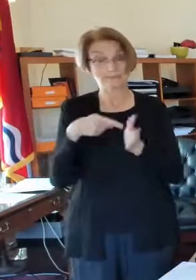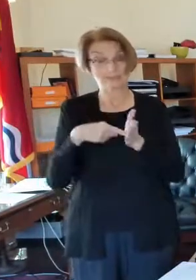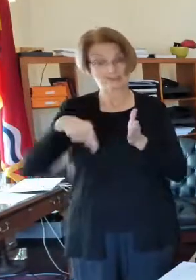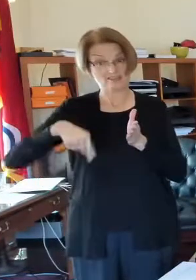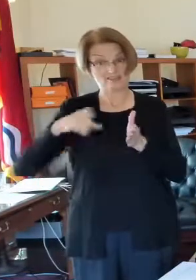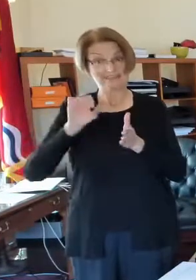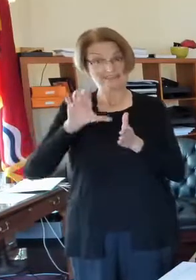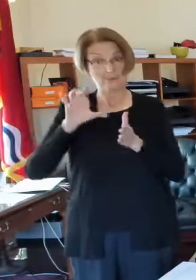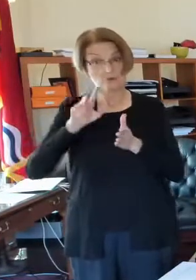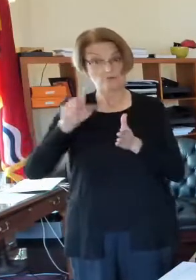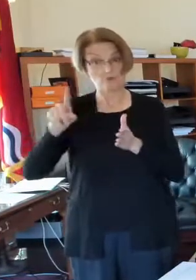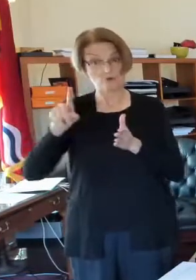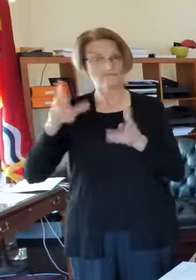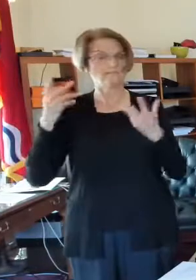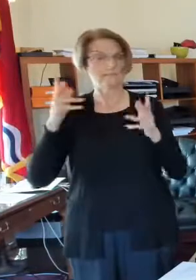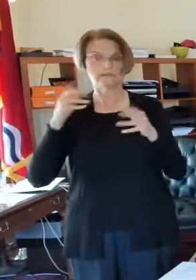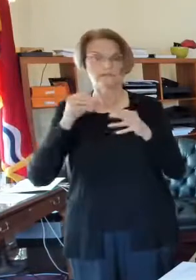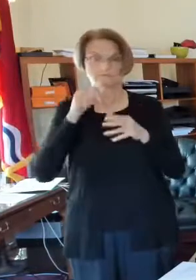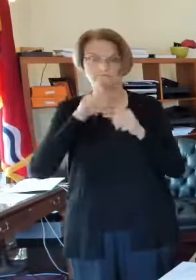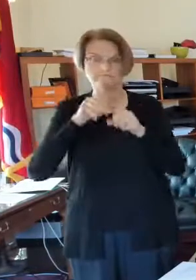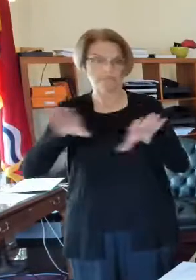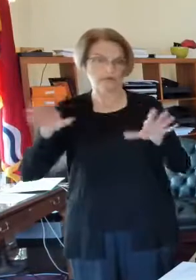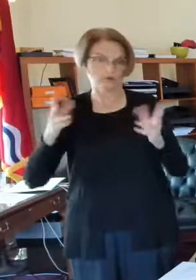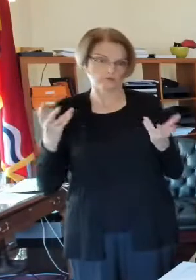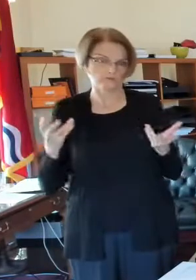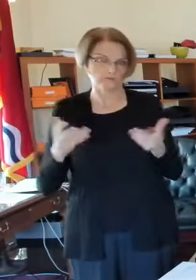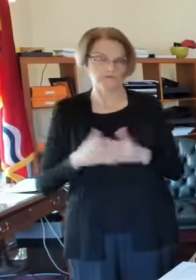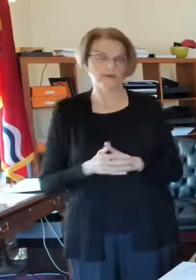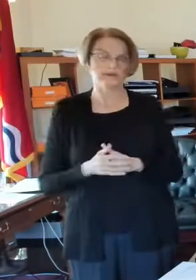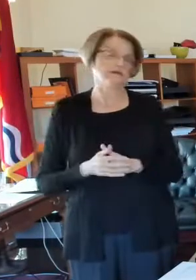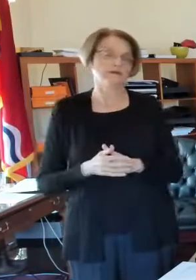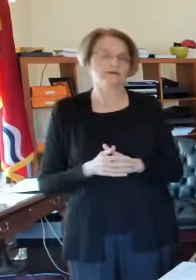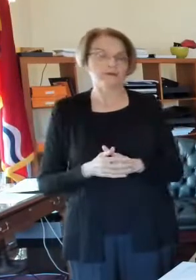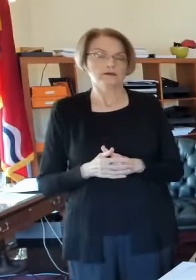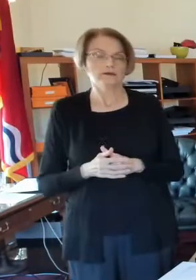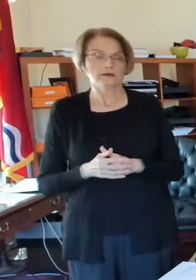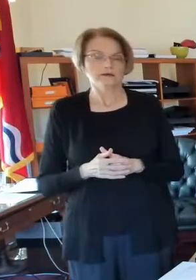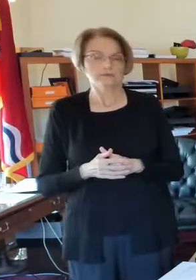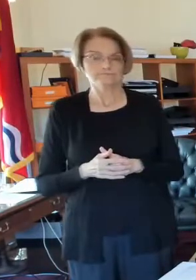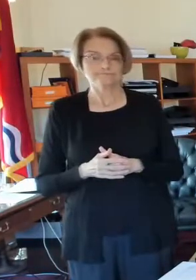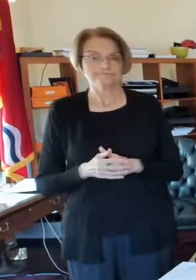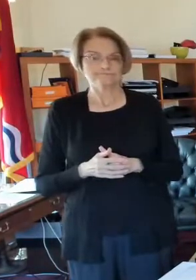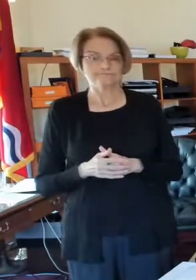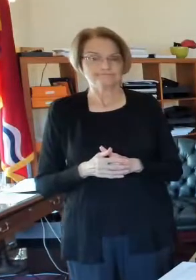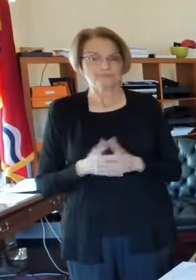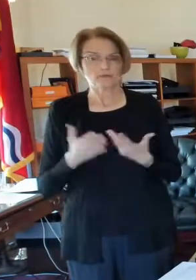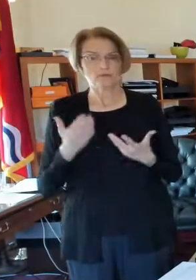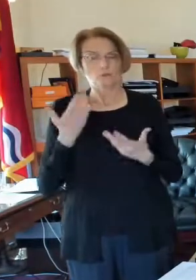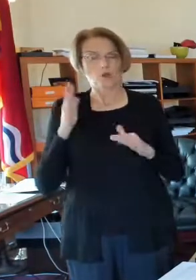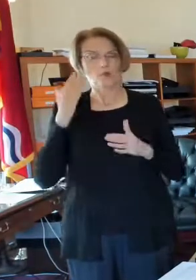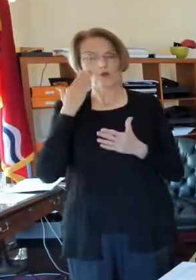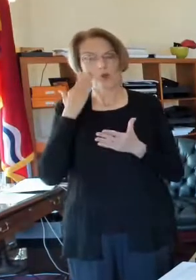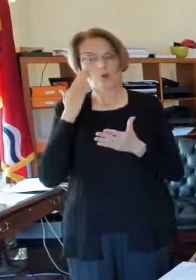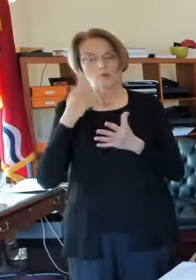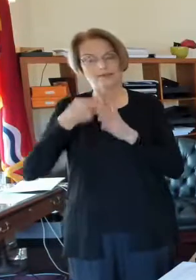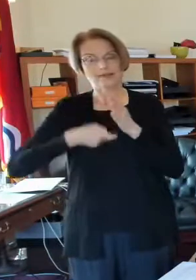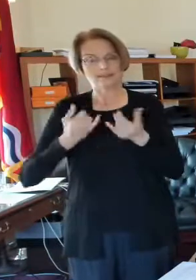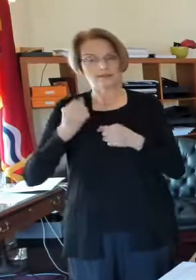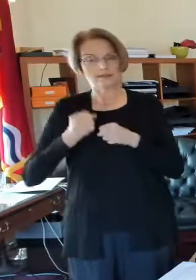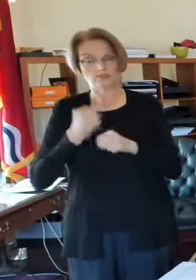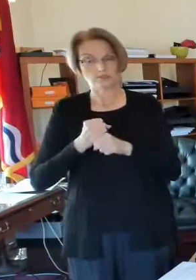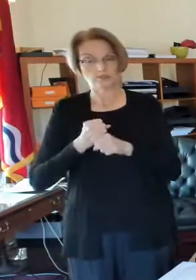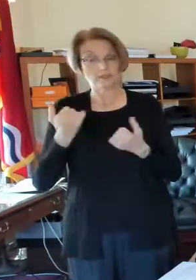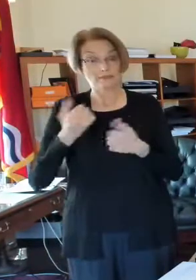December 31st, it's already been mailed. You probably already have it. We already know what that is. So, it's too late